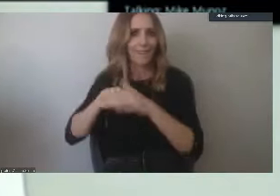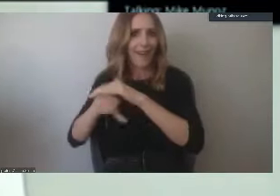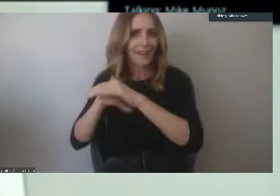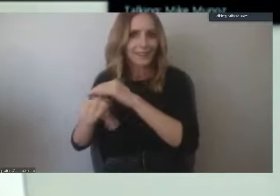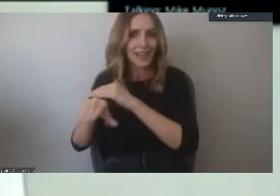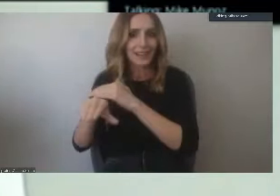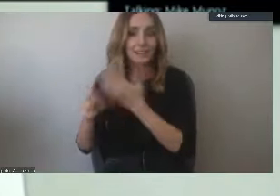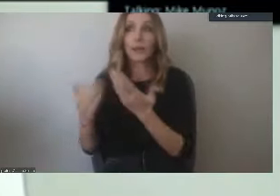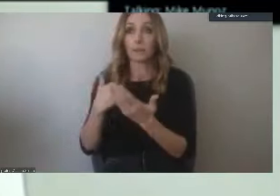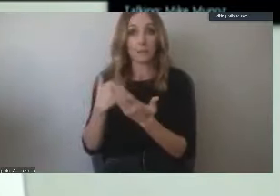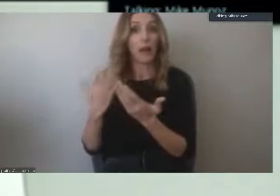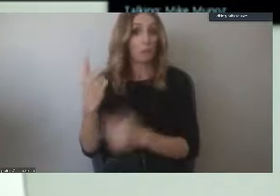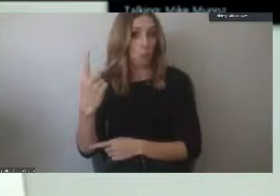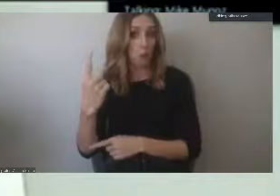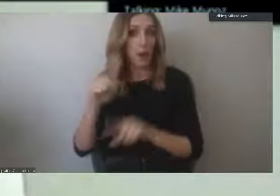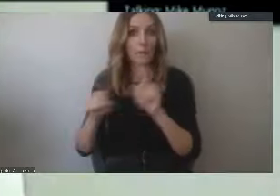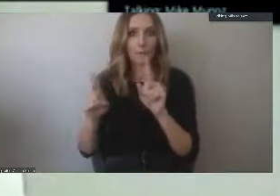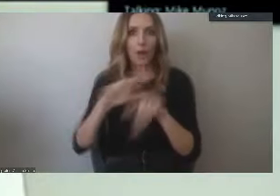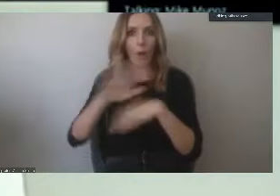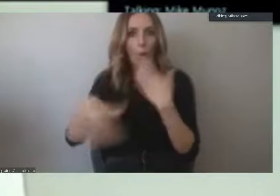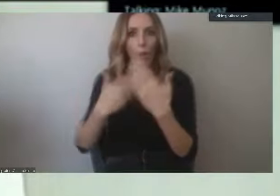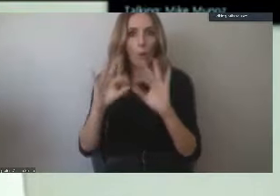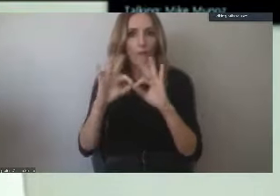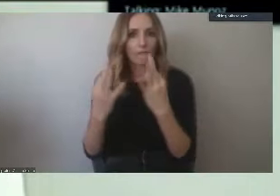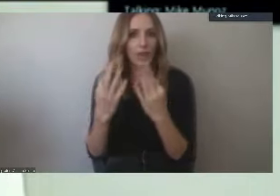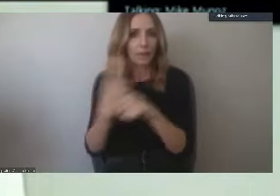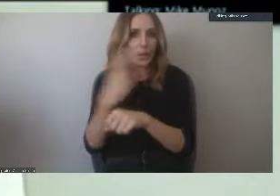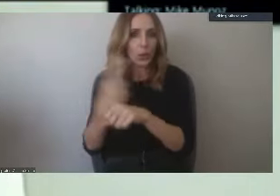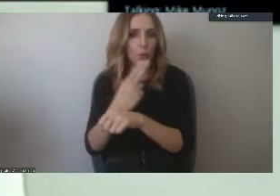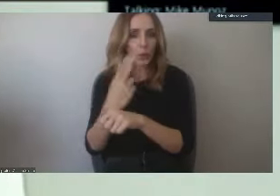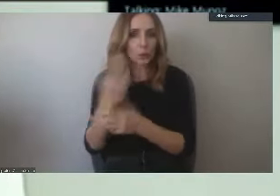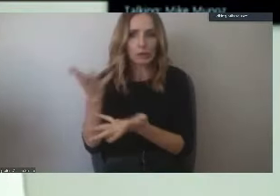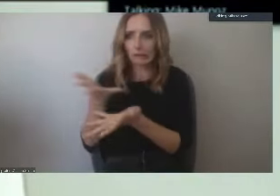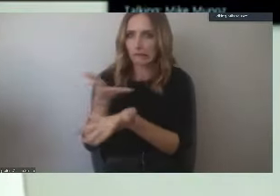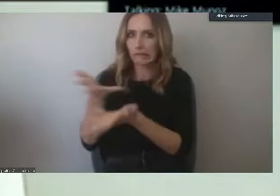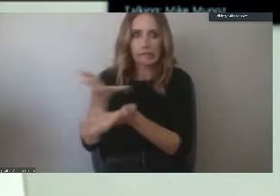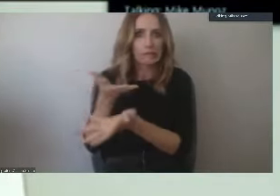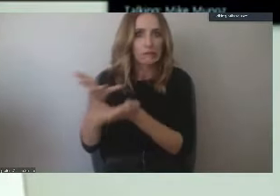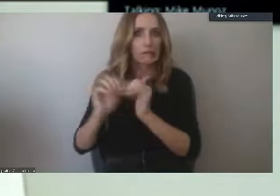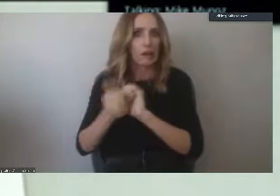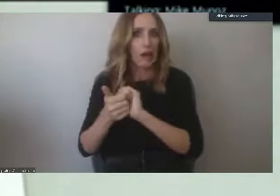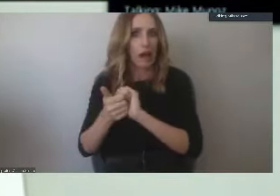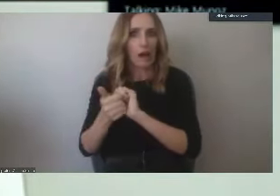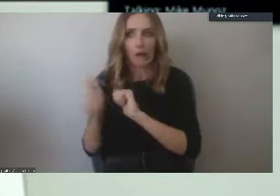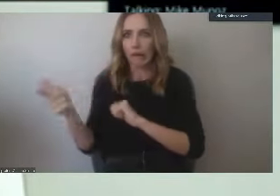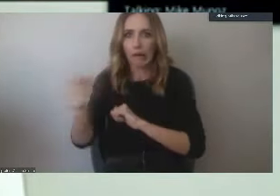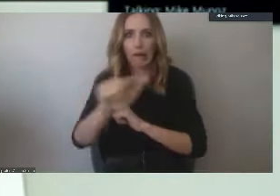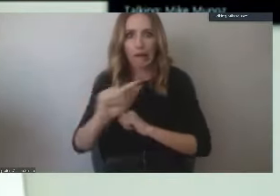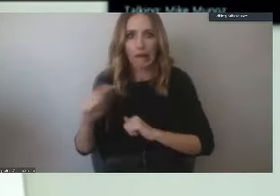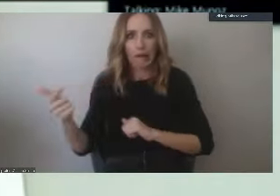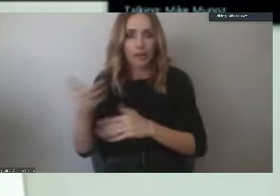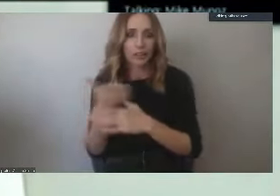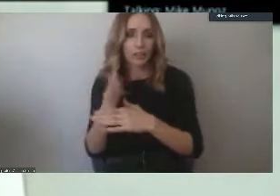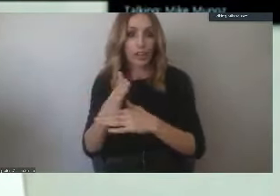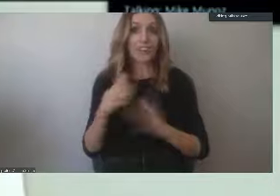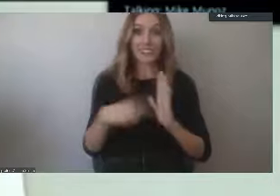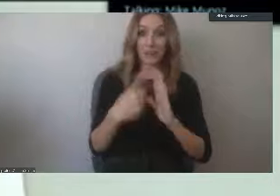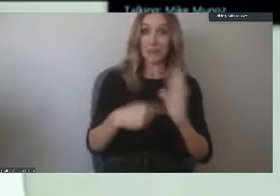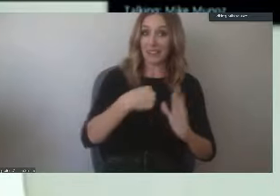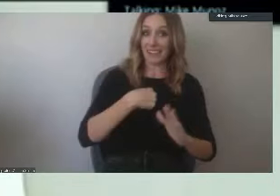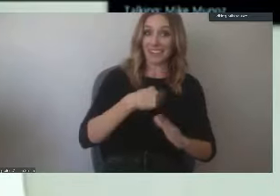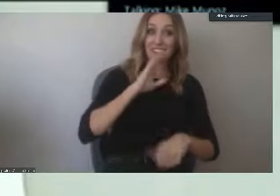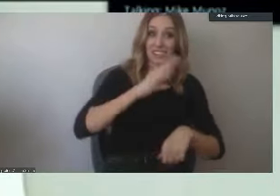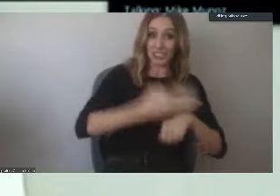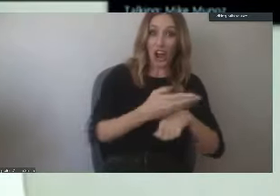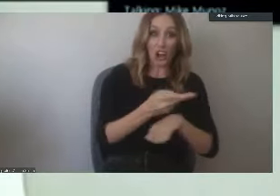but it's used by multiple people in the family. So that creates kind of a user ship kind of competition. I know sometimes me and my daughter, we have one laptop